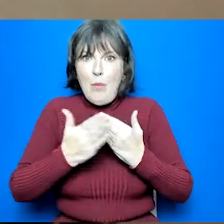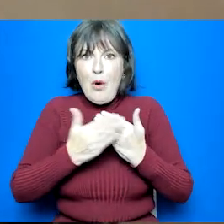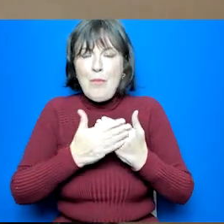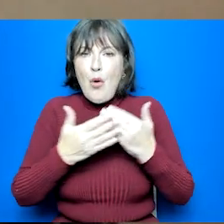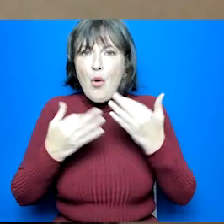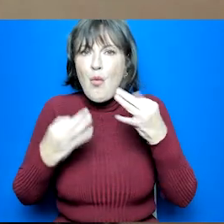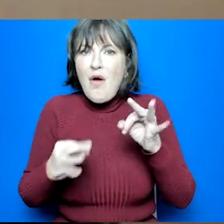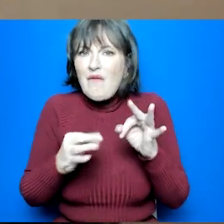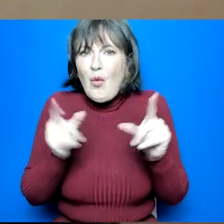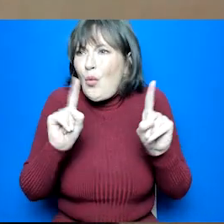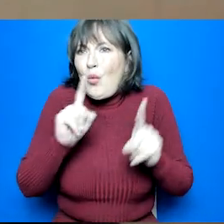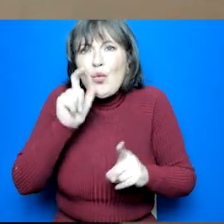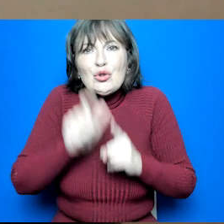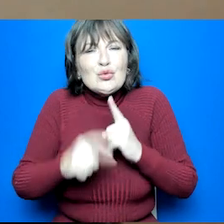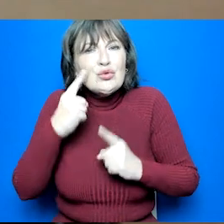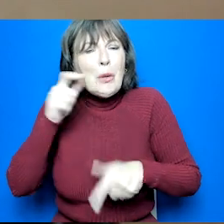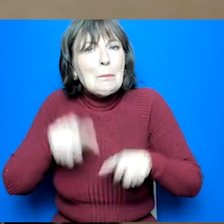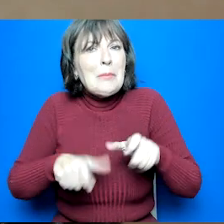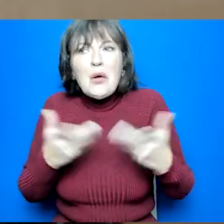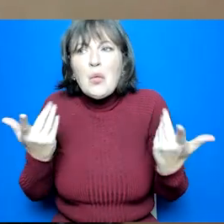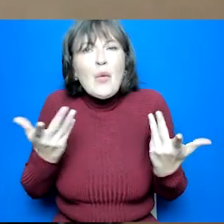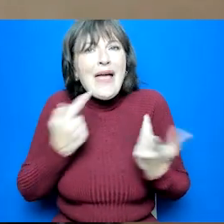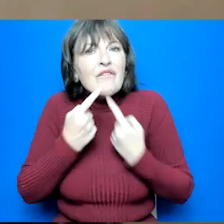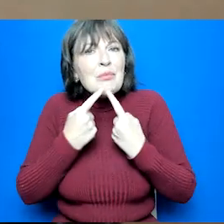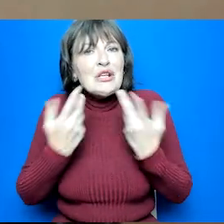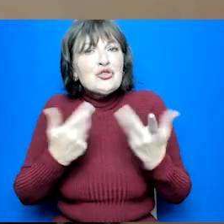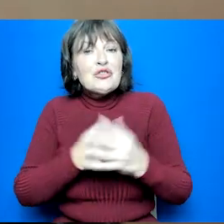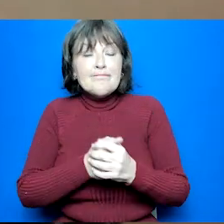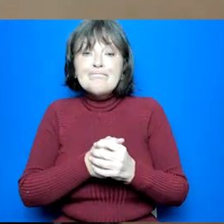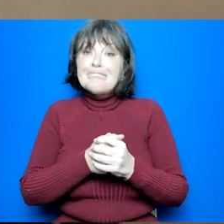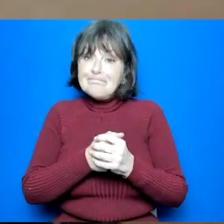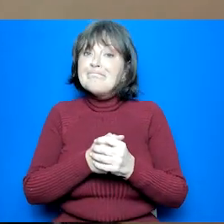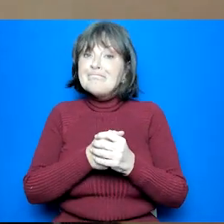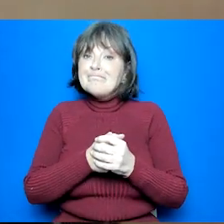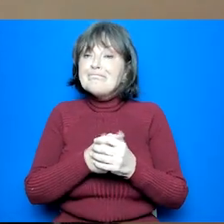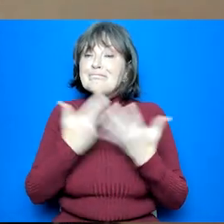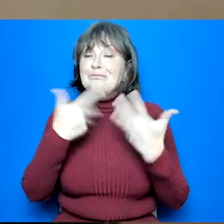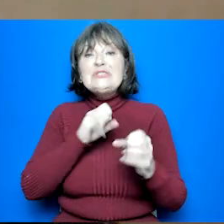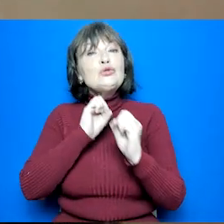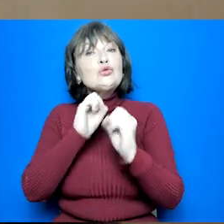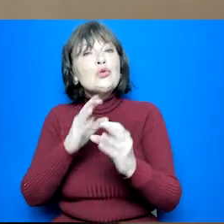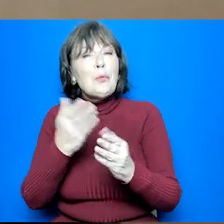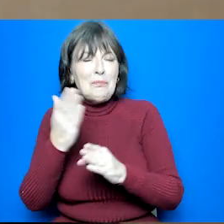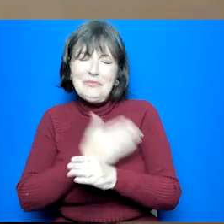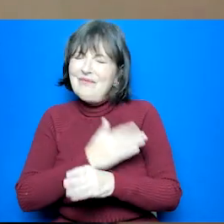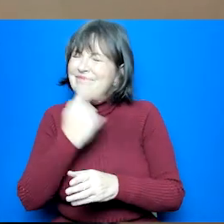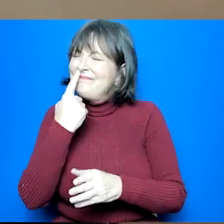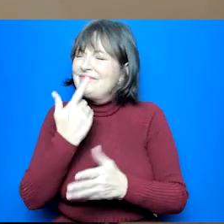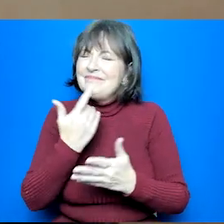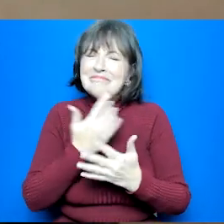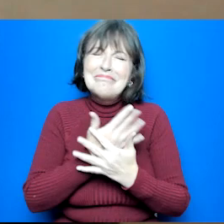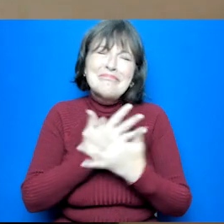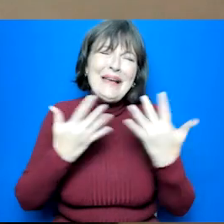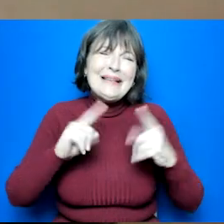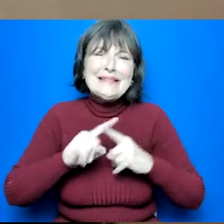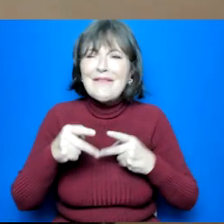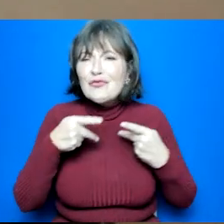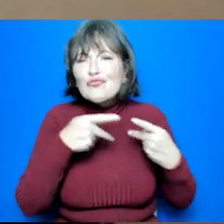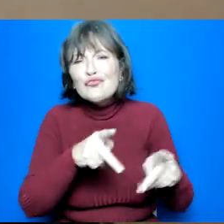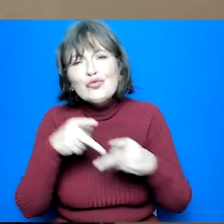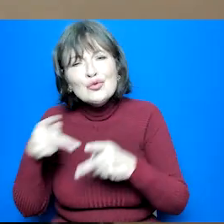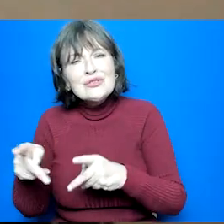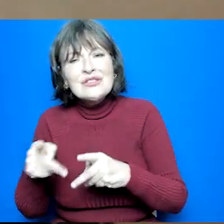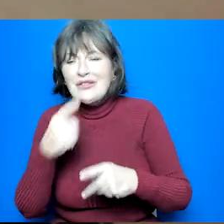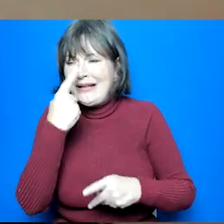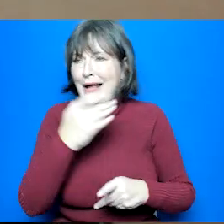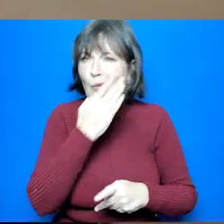more information about this? As we've mentioned there are different routes available to gain qualifications outside of school such